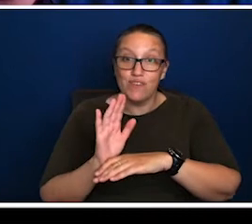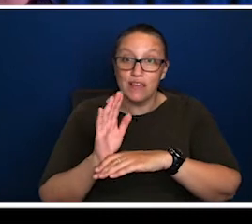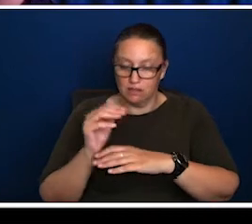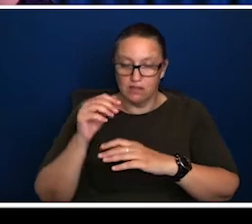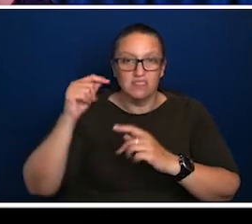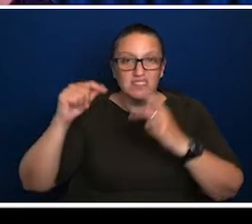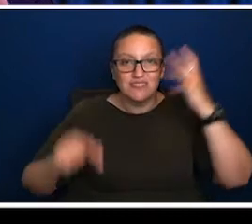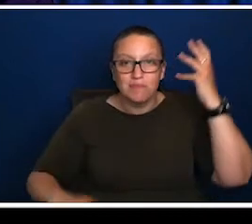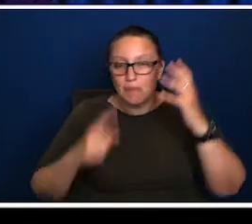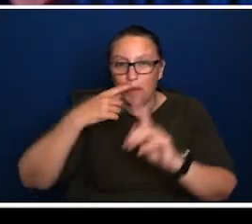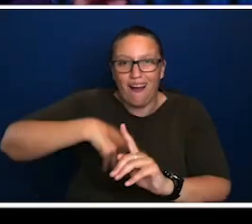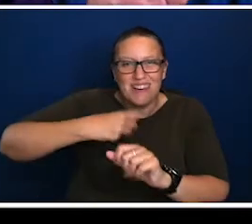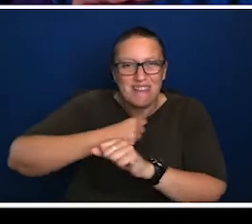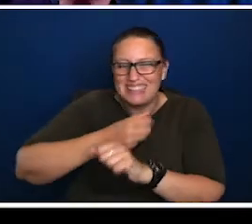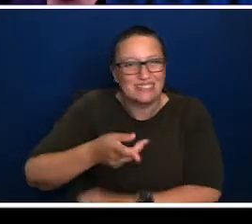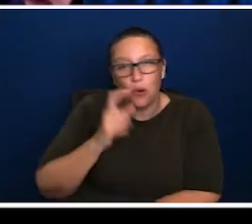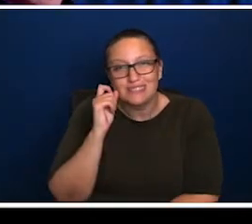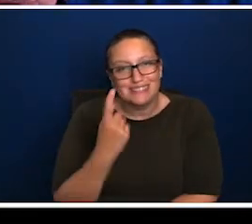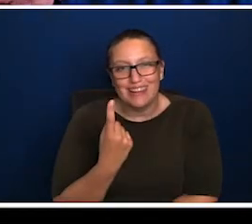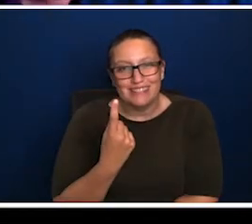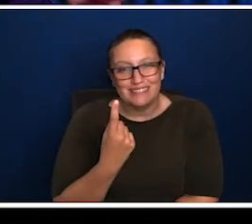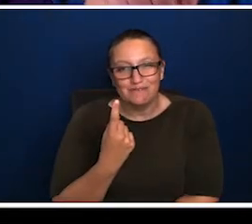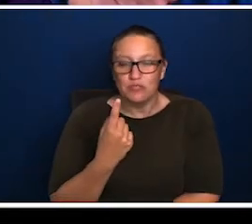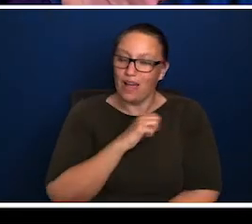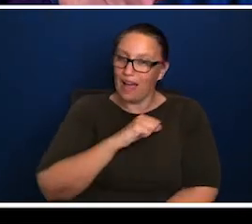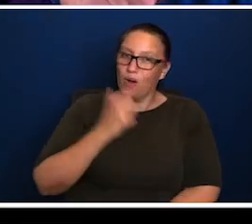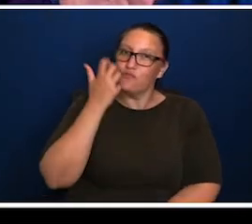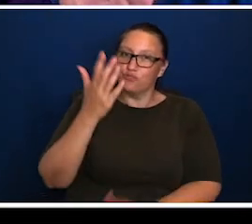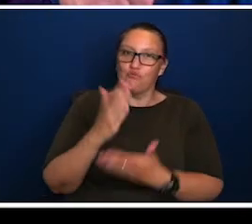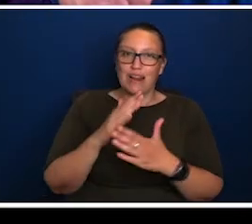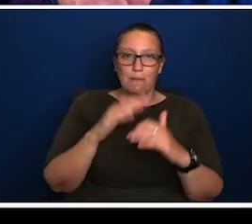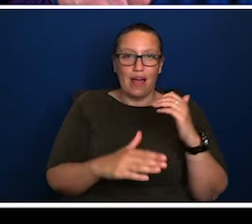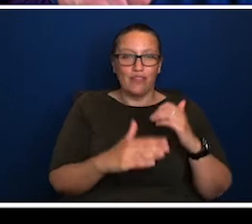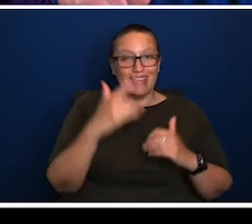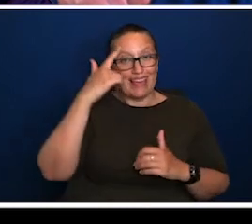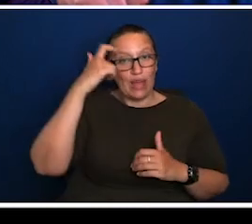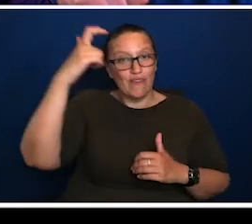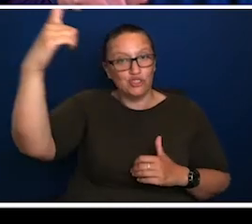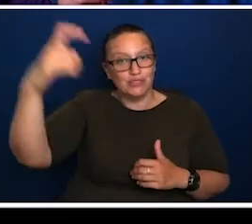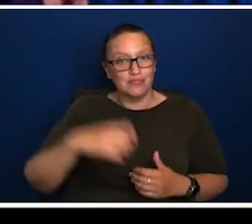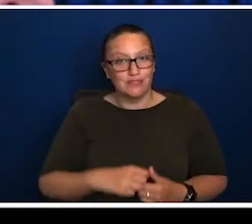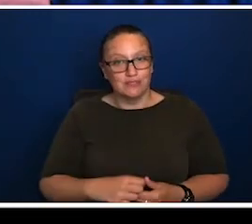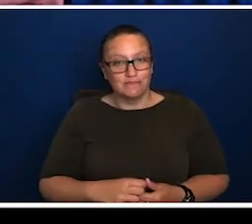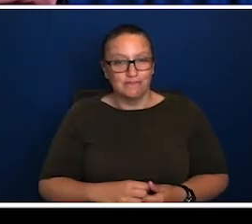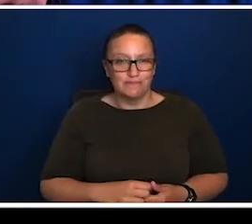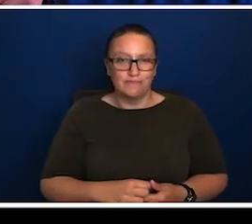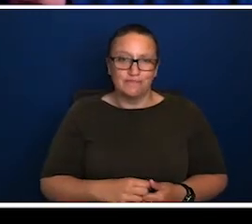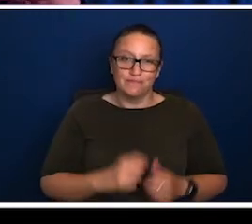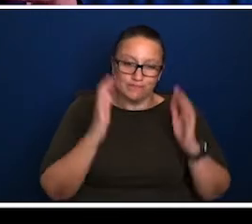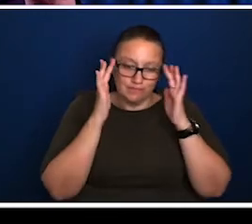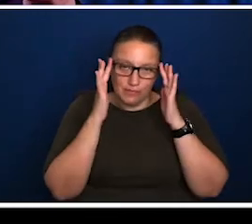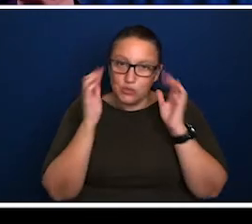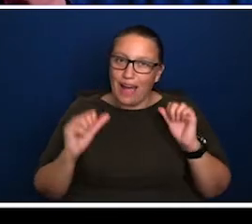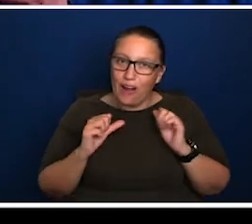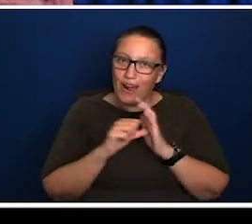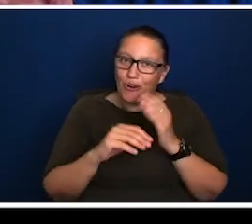story. Our future is in the creative side is in the innovation side of the, um, of the, uh, sort of, yeah, the